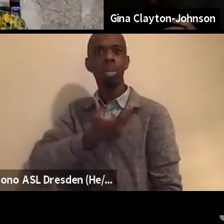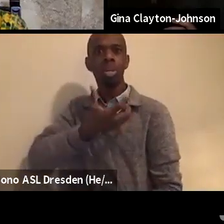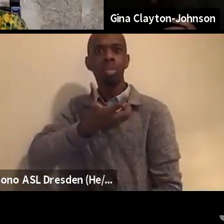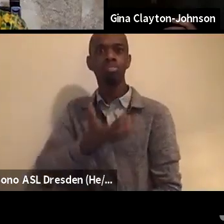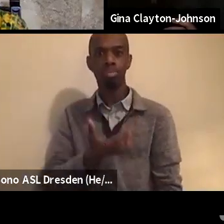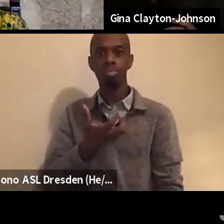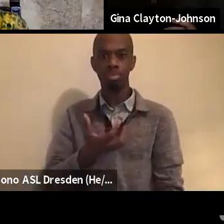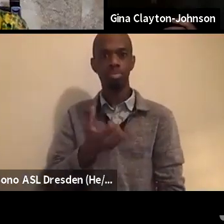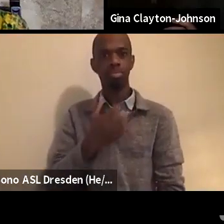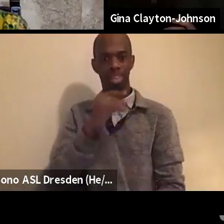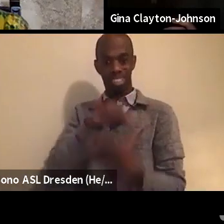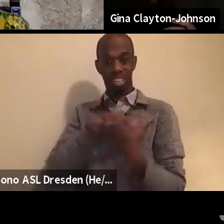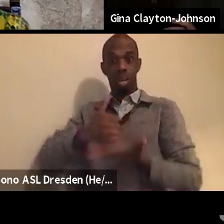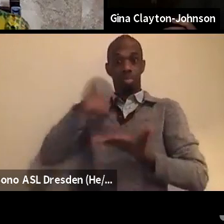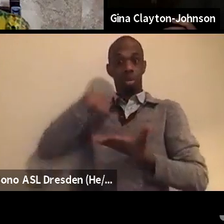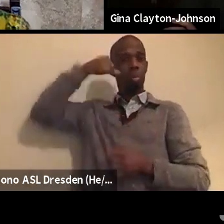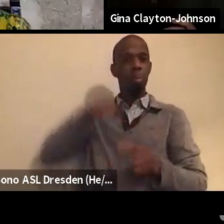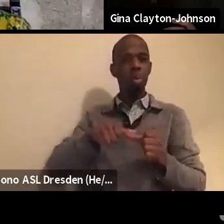country.